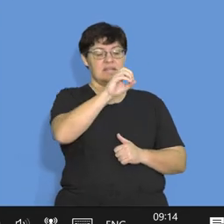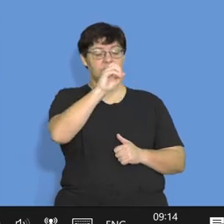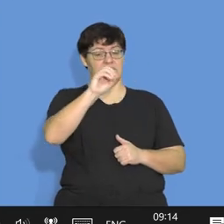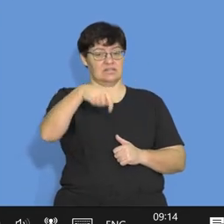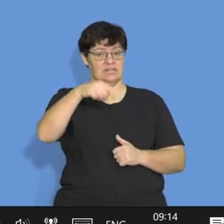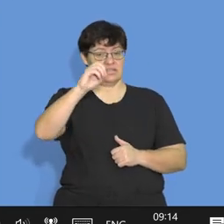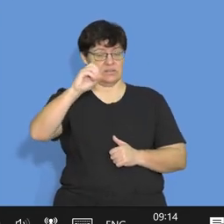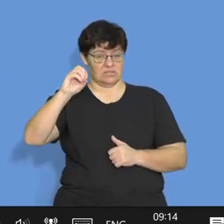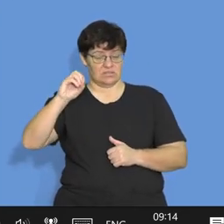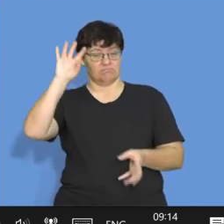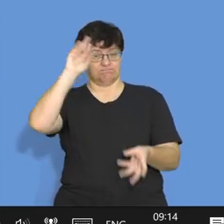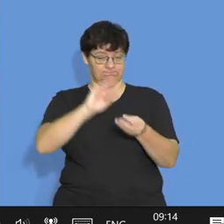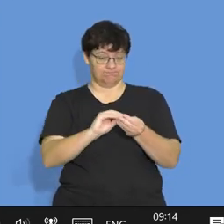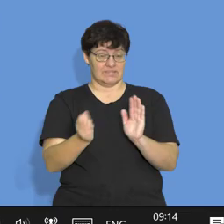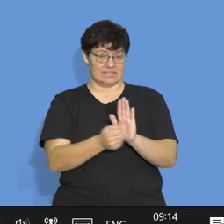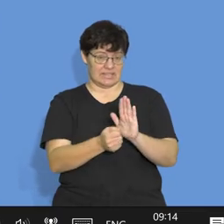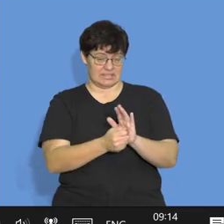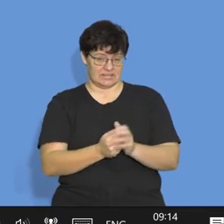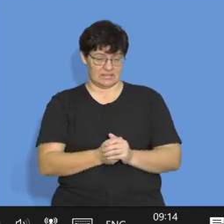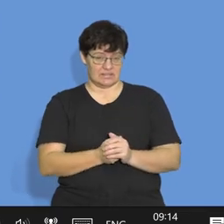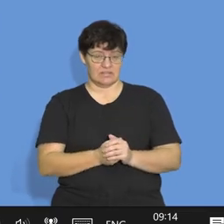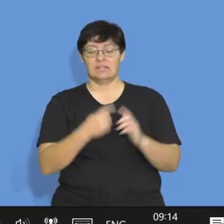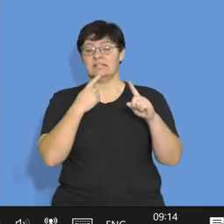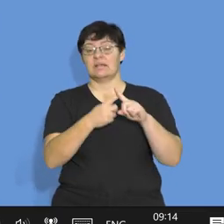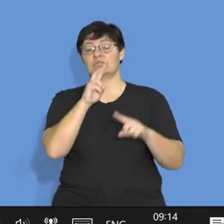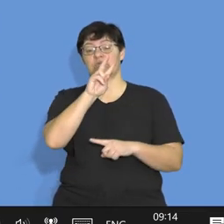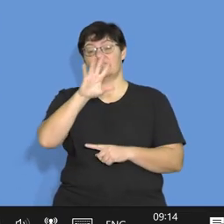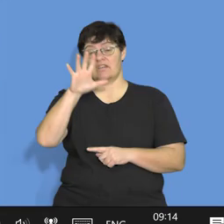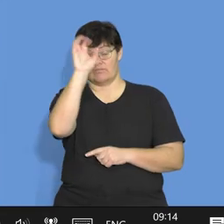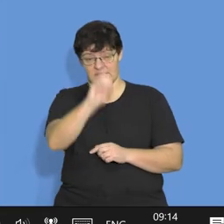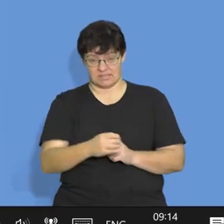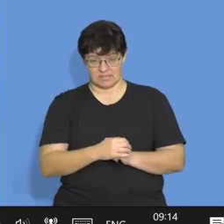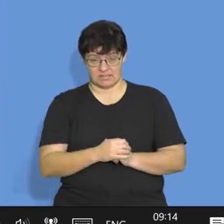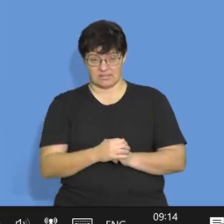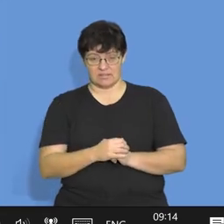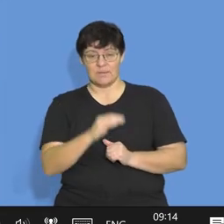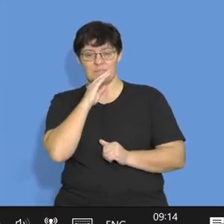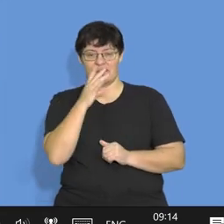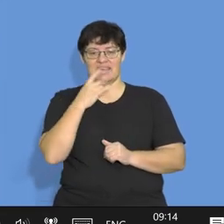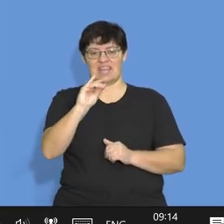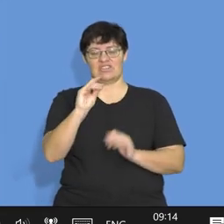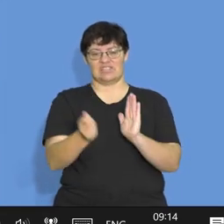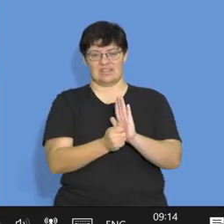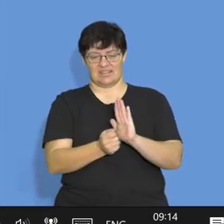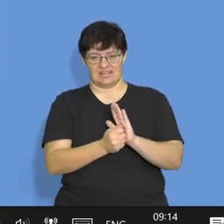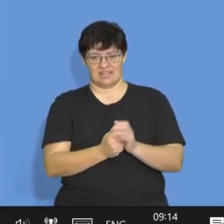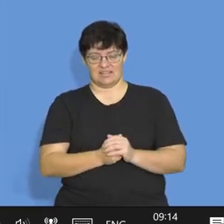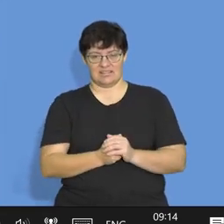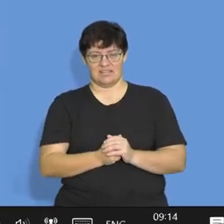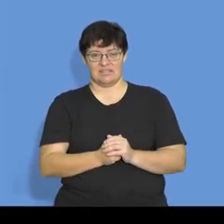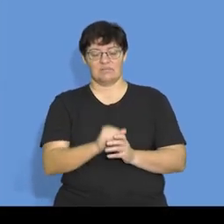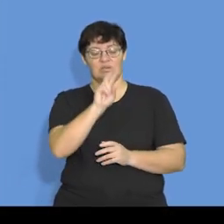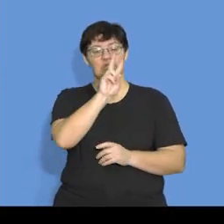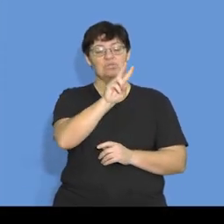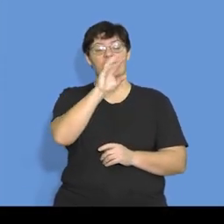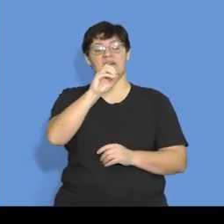total sales. Right? Times the 25%, which will now be my cash sales. And there we go. 200